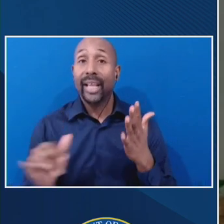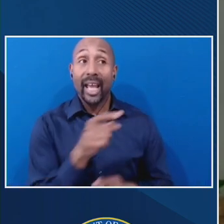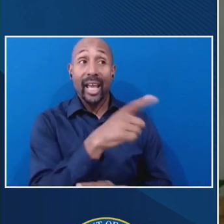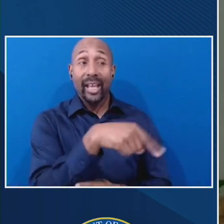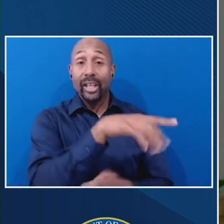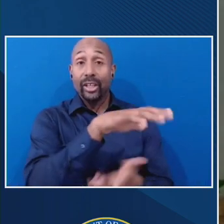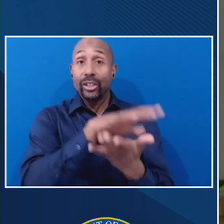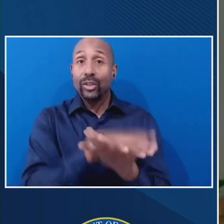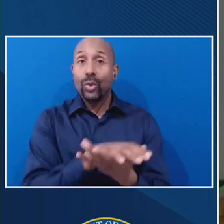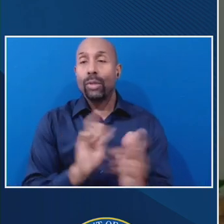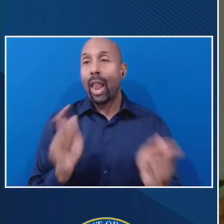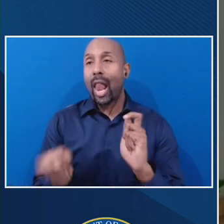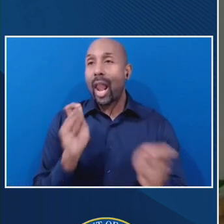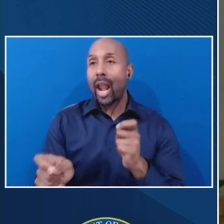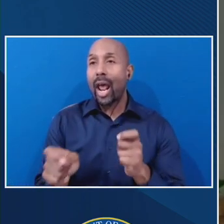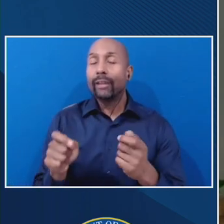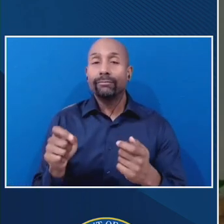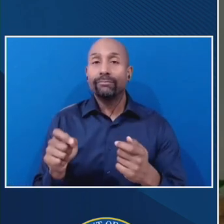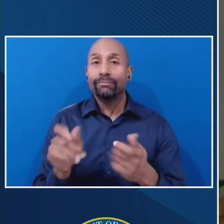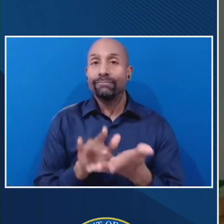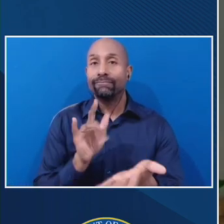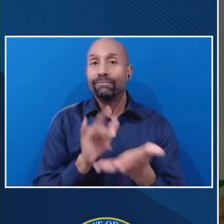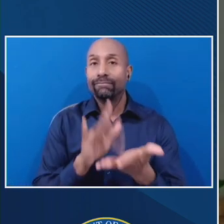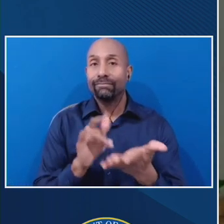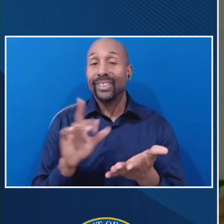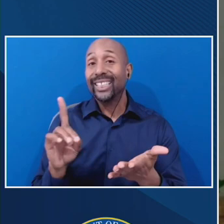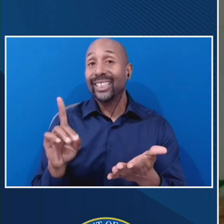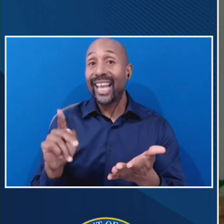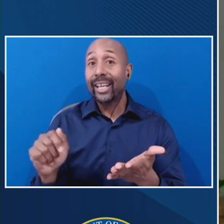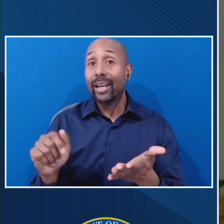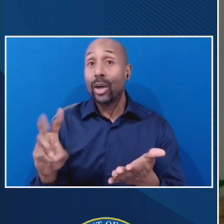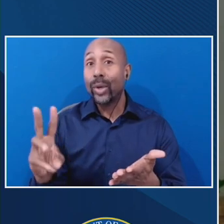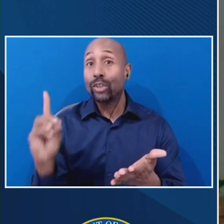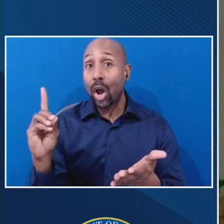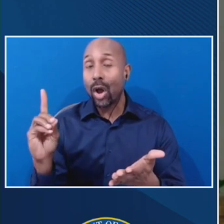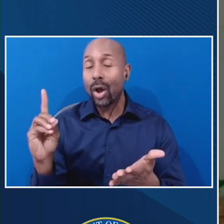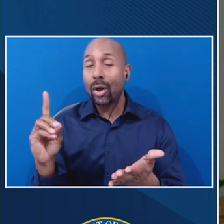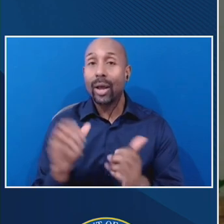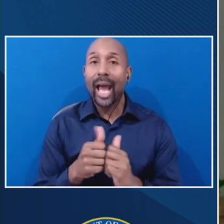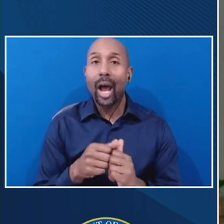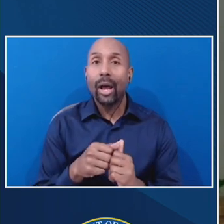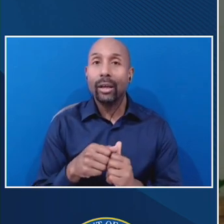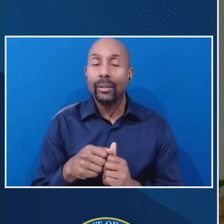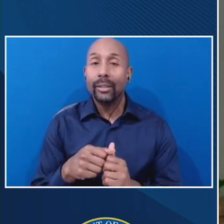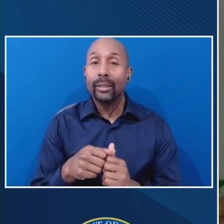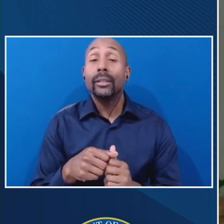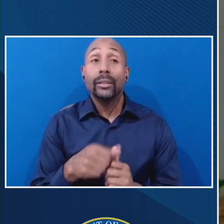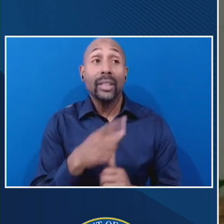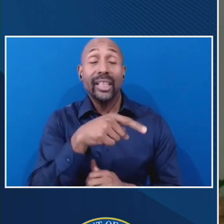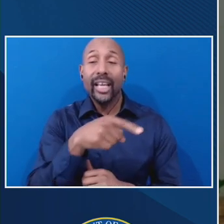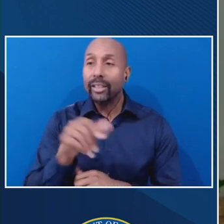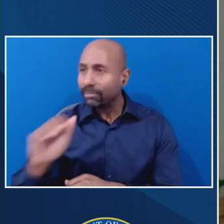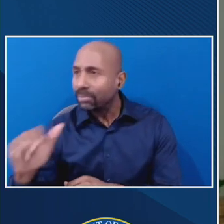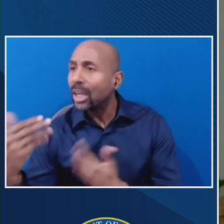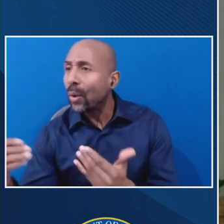manipulating data withdrawal by, by inducing students to log in to what looks like an